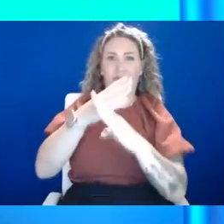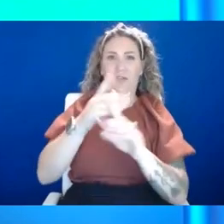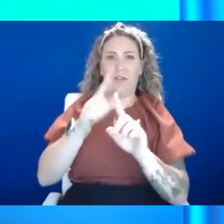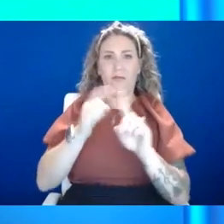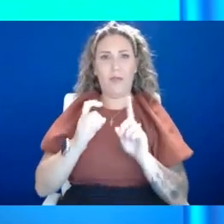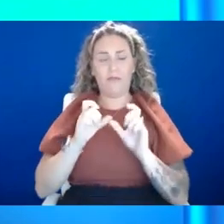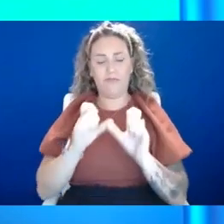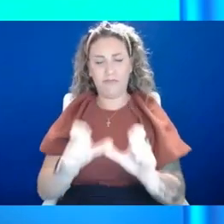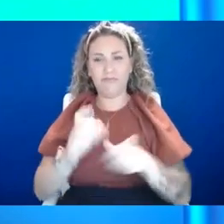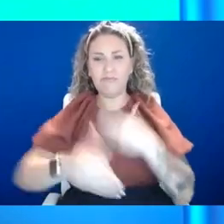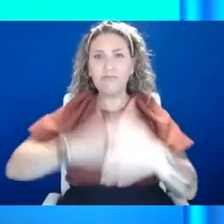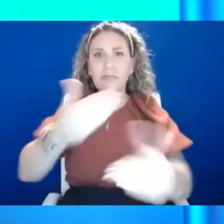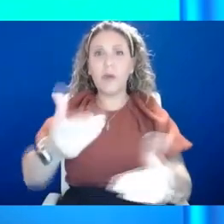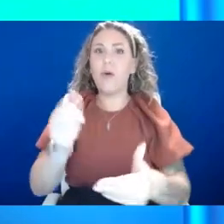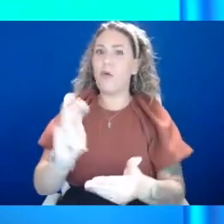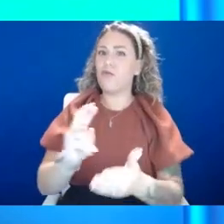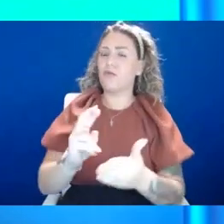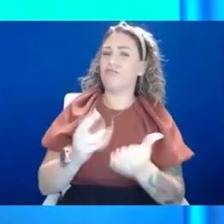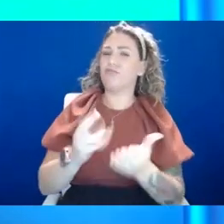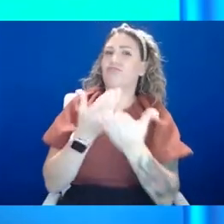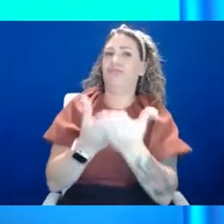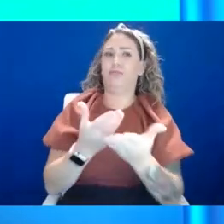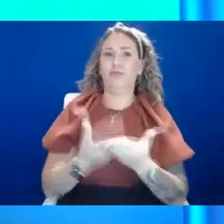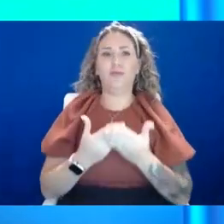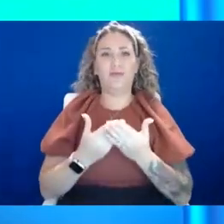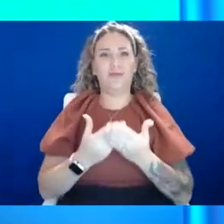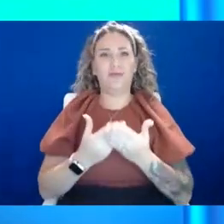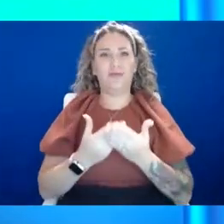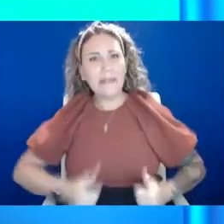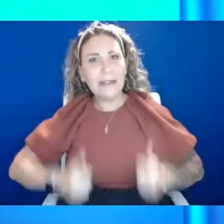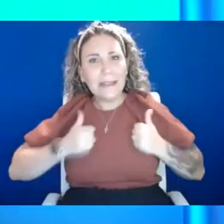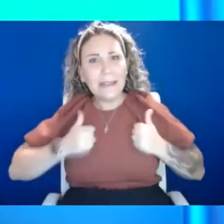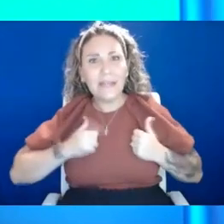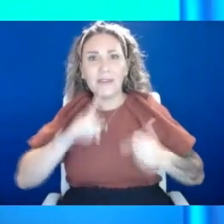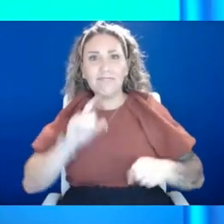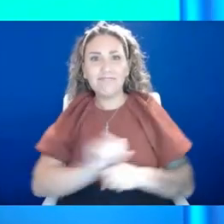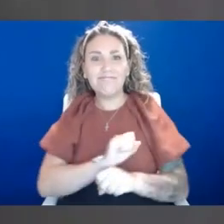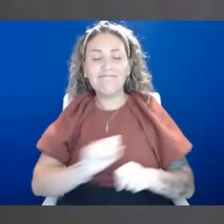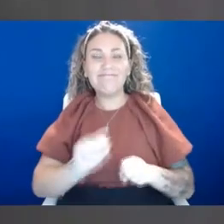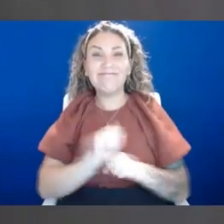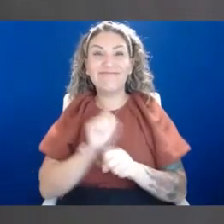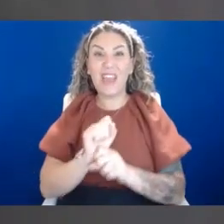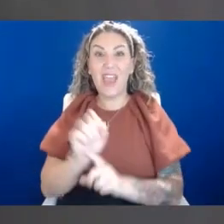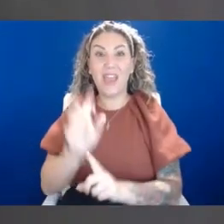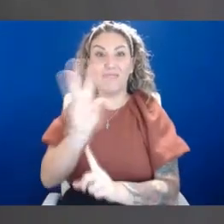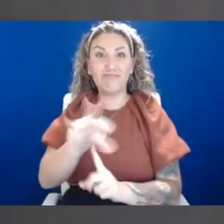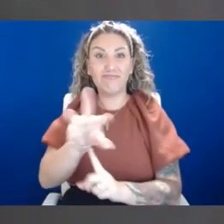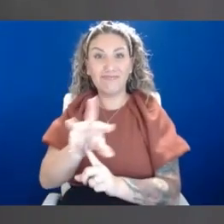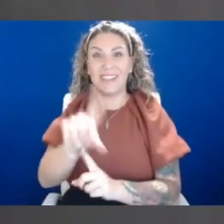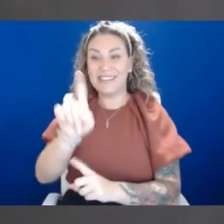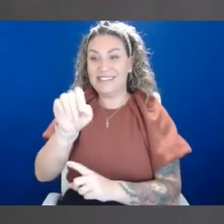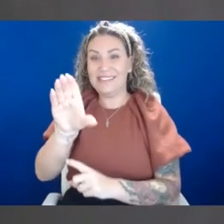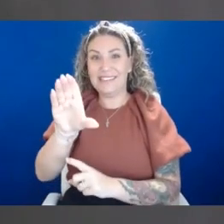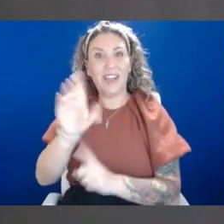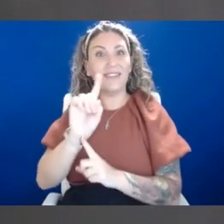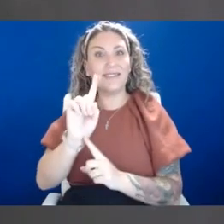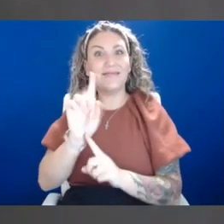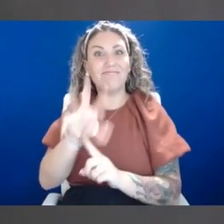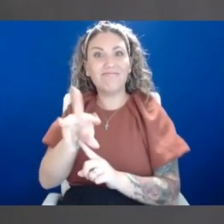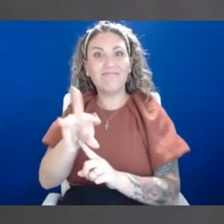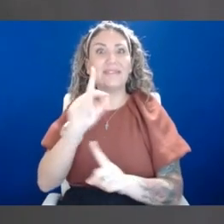alive? That's the focus of a brand new documentary series based here in Kansas City. When you're a child and you're going through